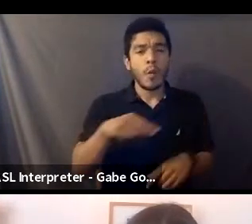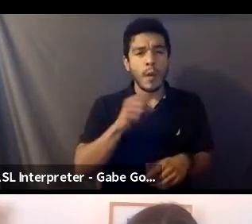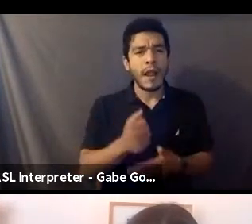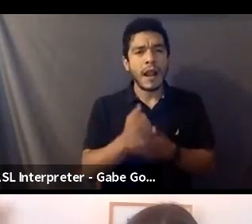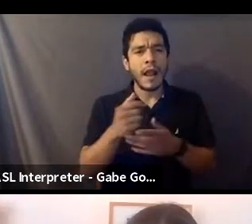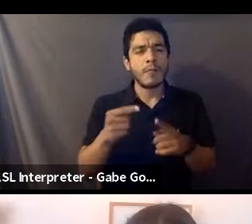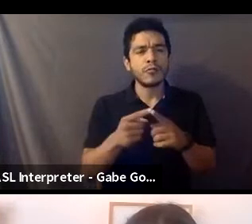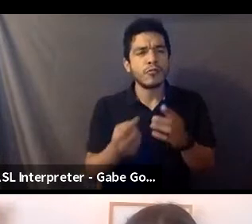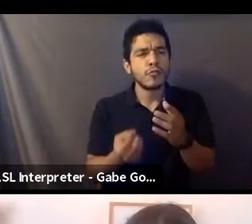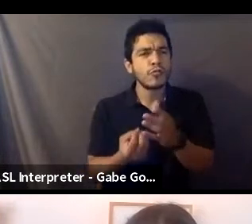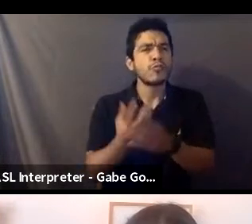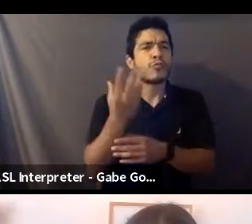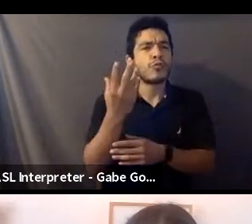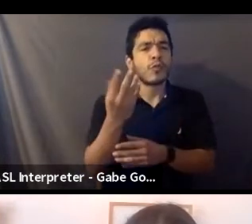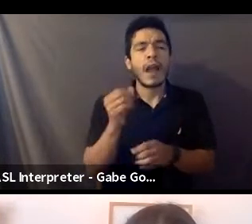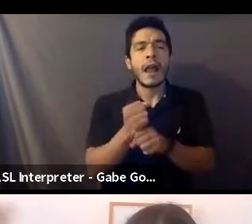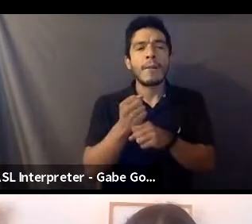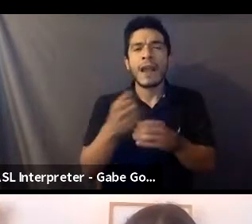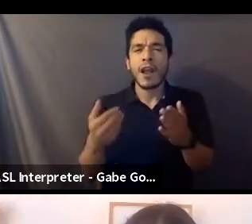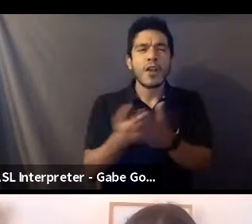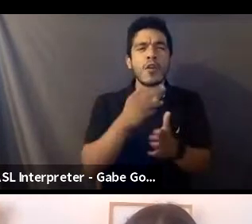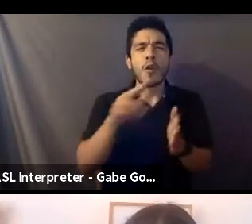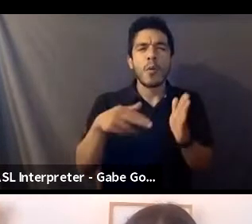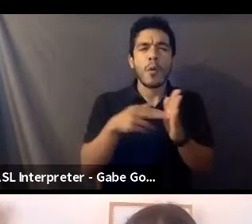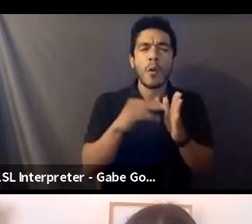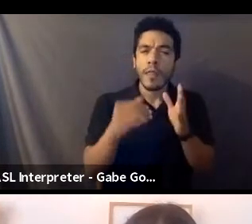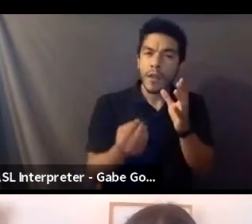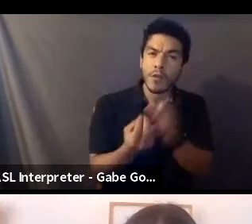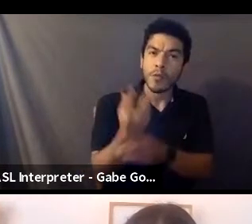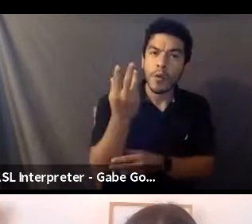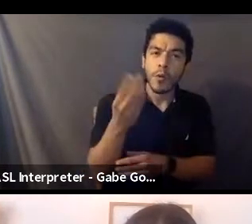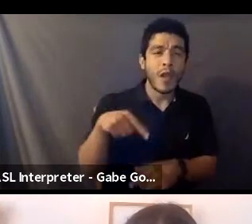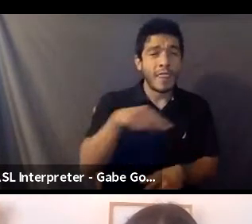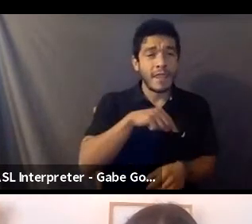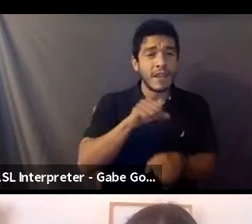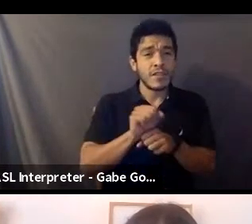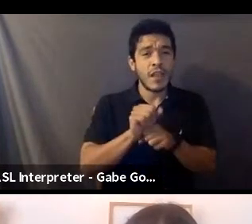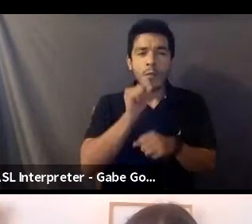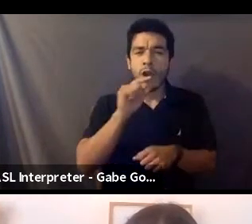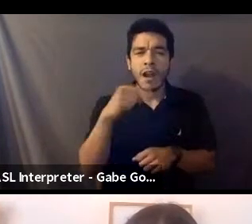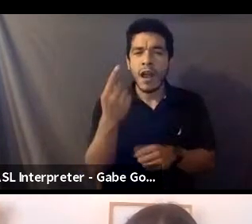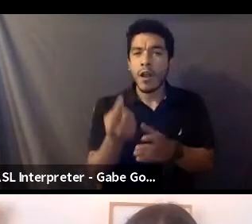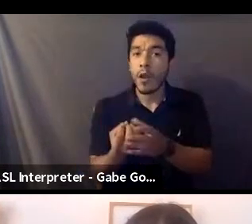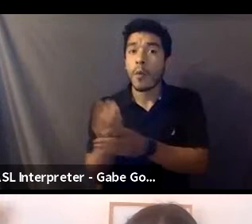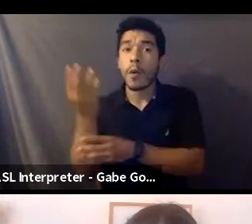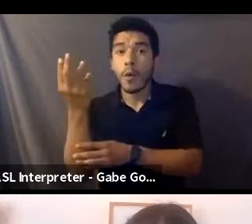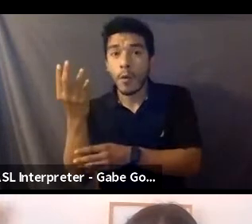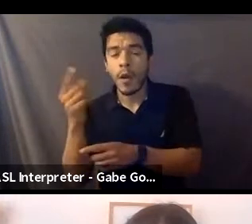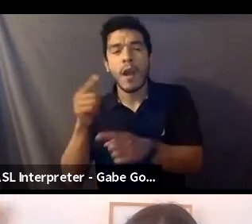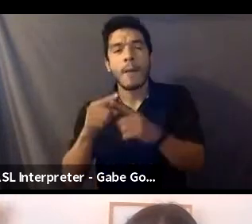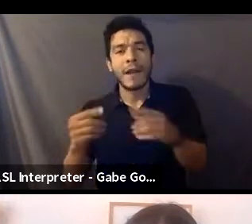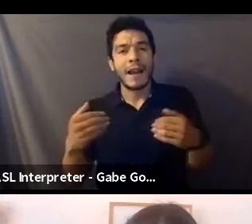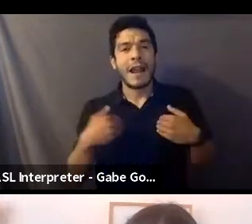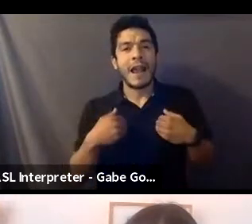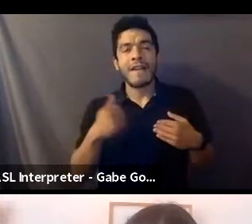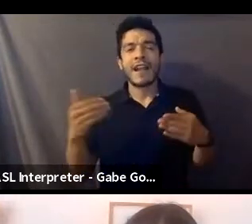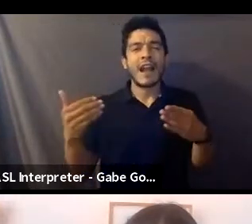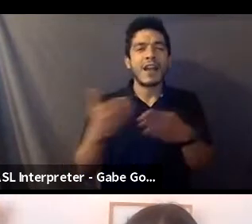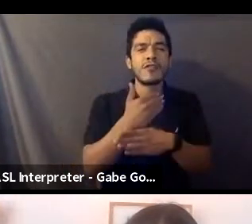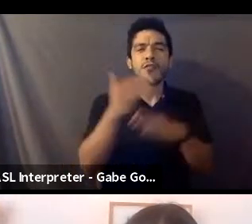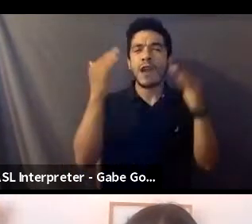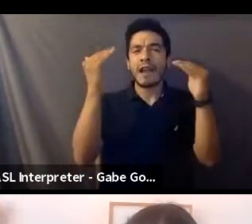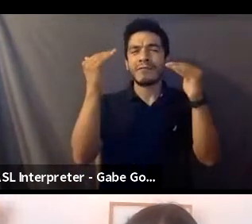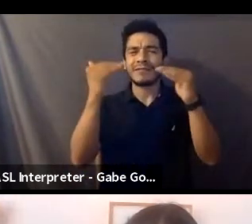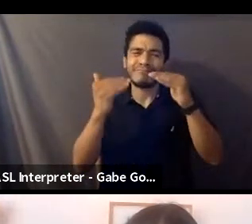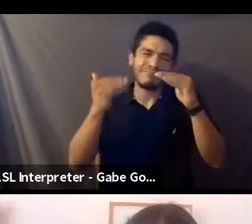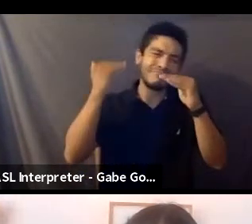expand and standardize a role that was growing so that this job would not only expand but have a bar of expectation